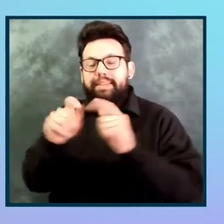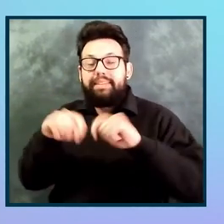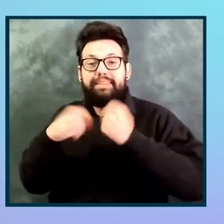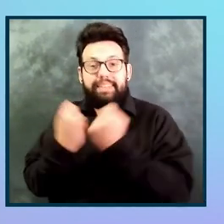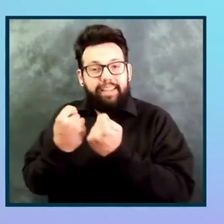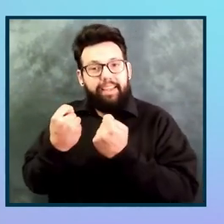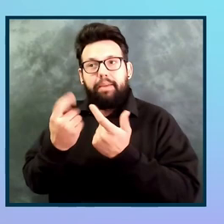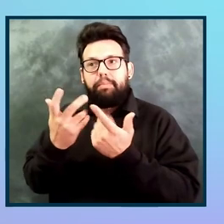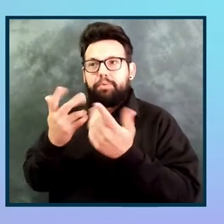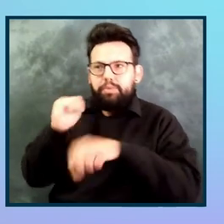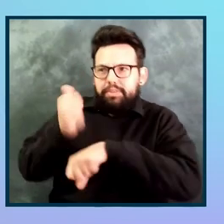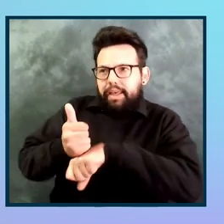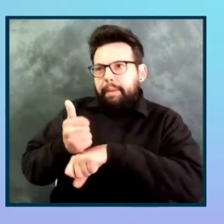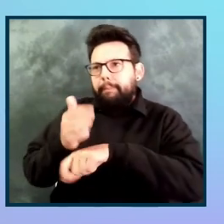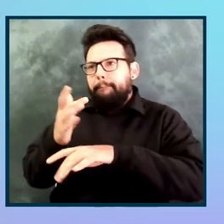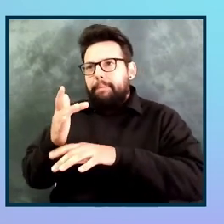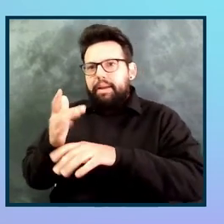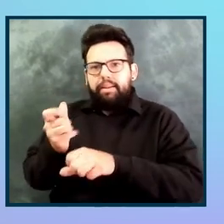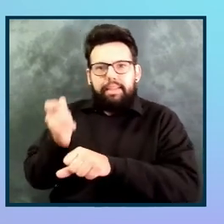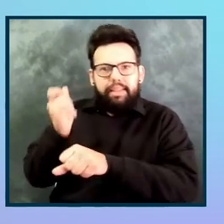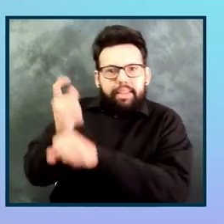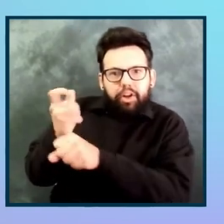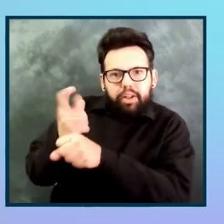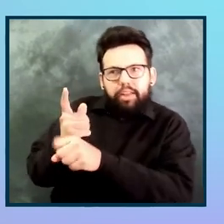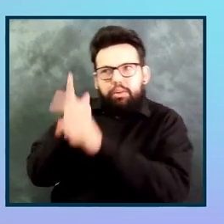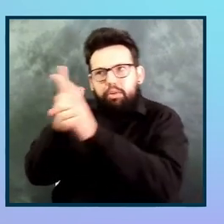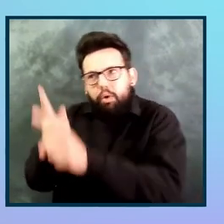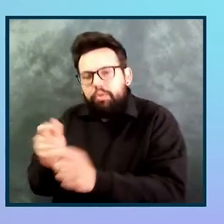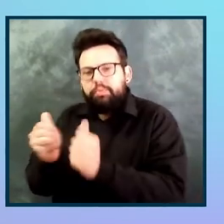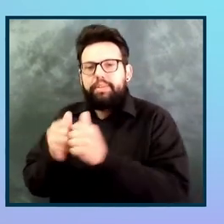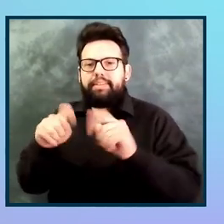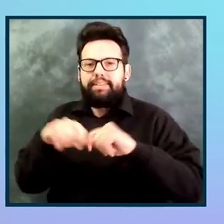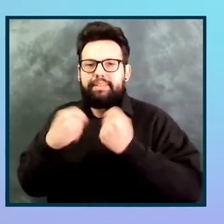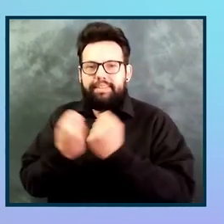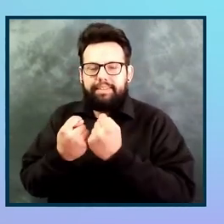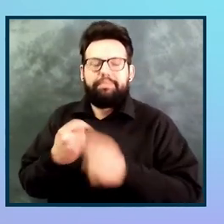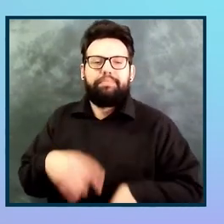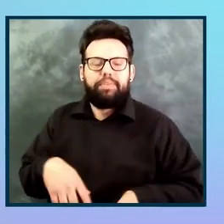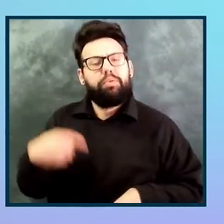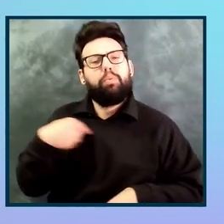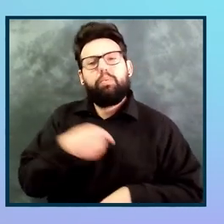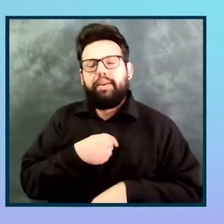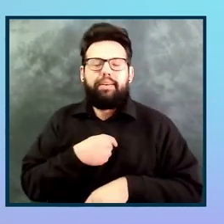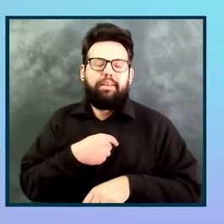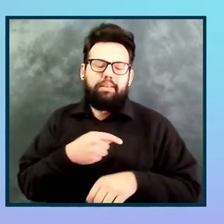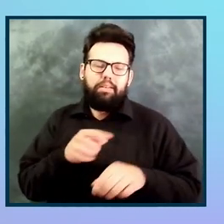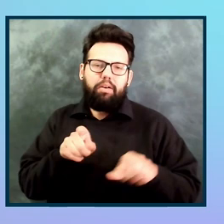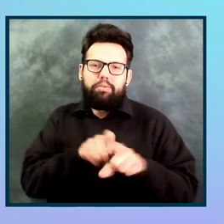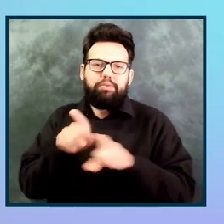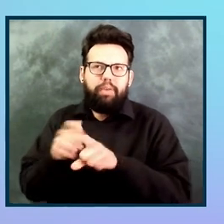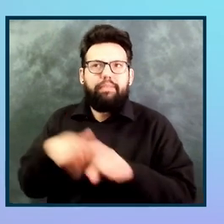accessibility. But, yeah, we do other kinds of informal testing as well, so.